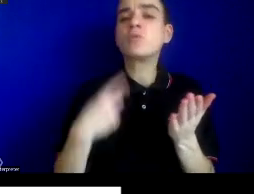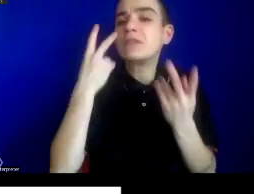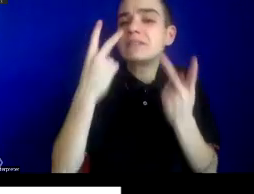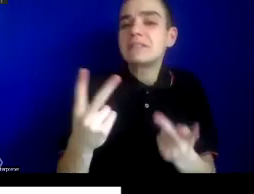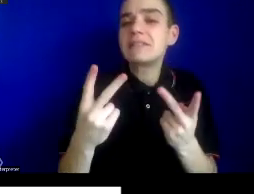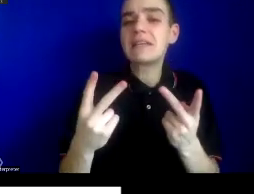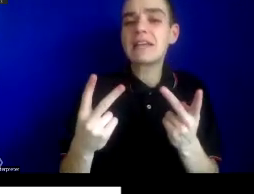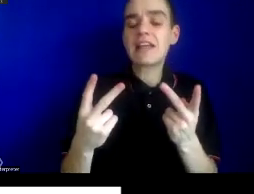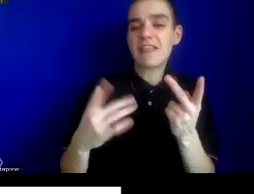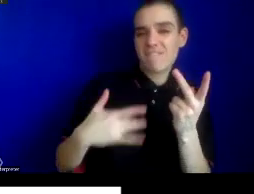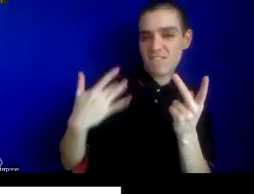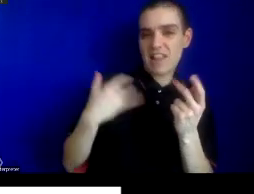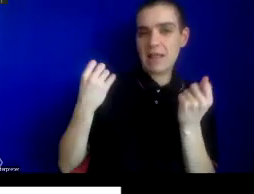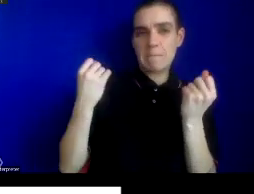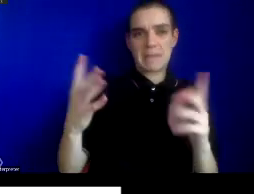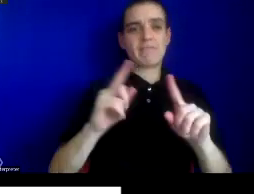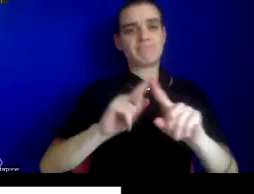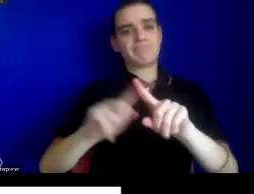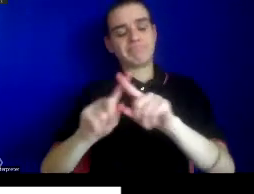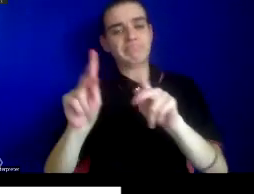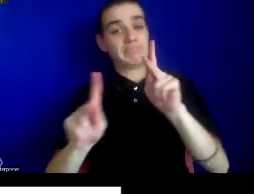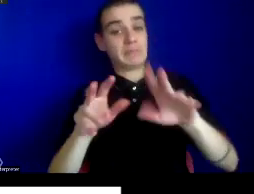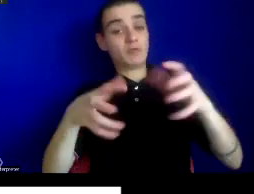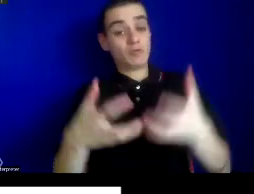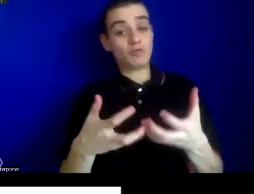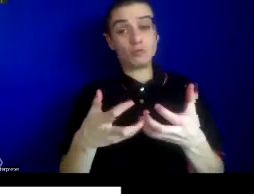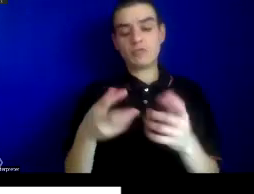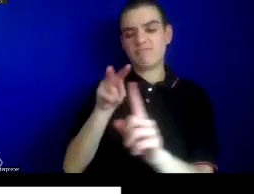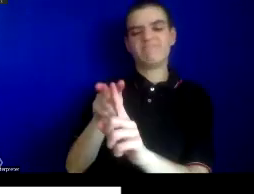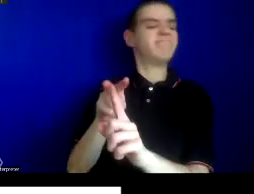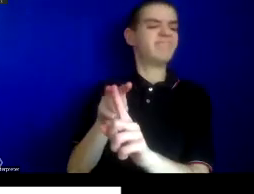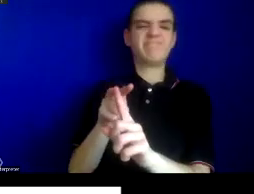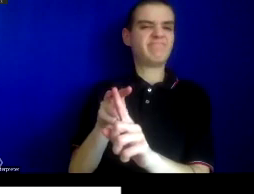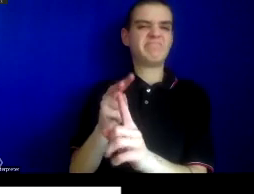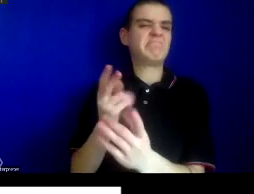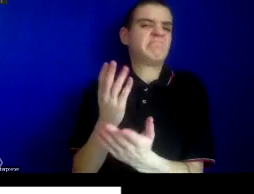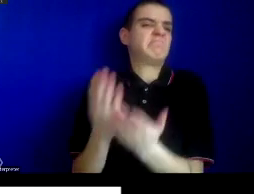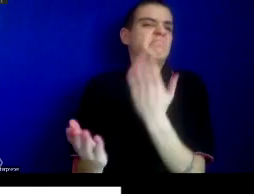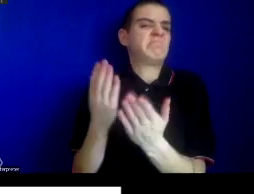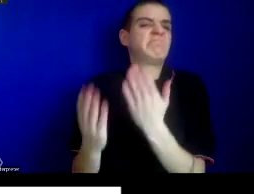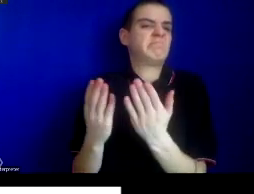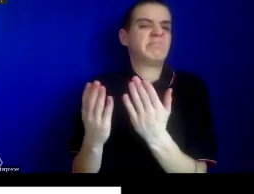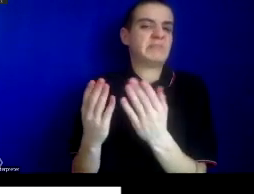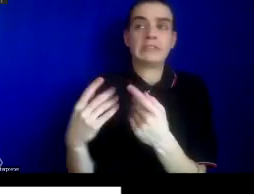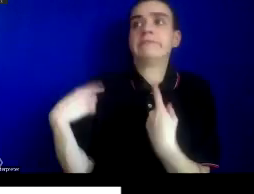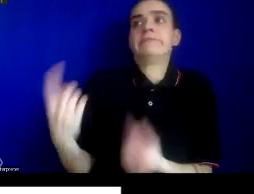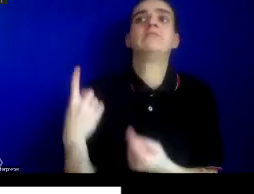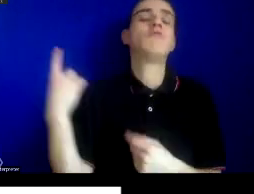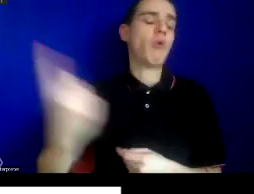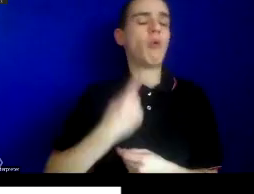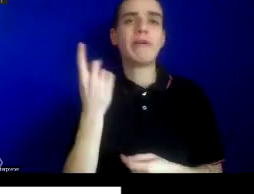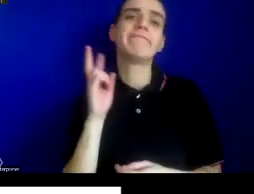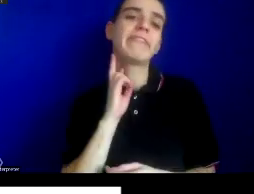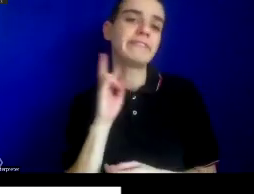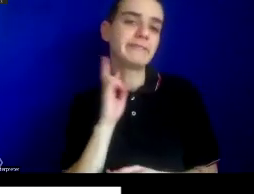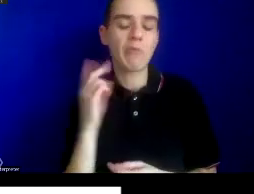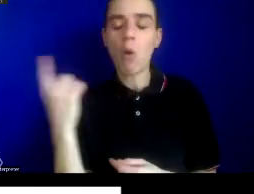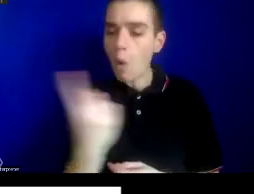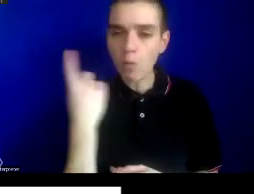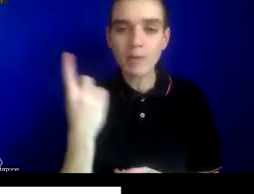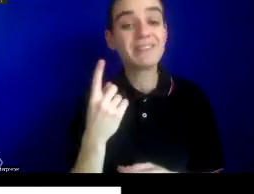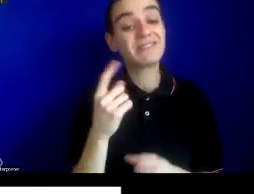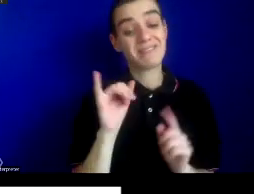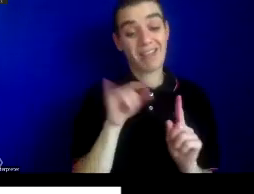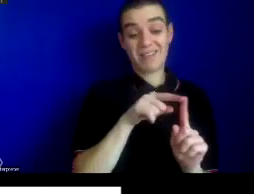populations are seen as either potential perpetual victims of the spread of disease, namely Europe,